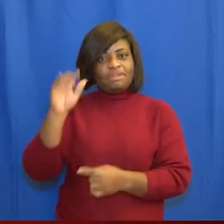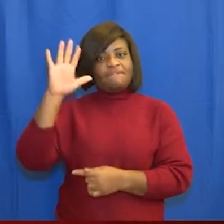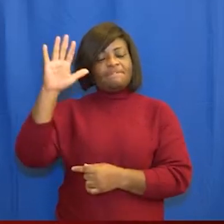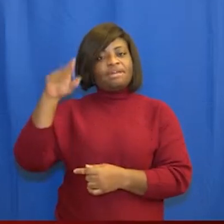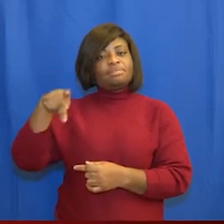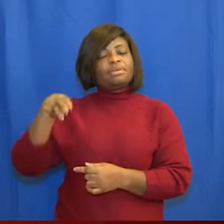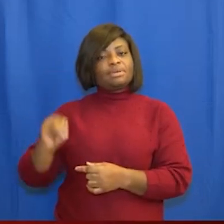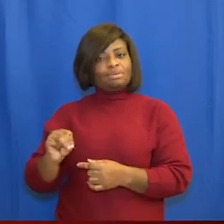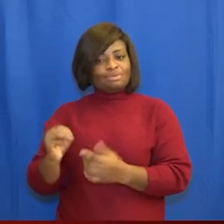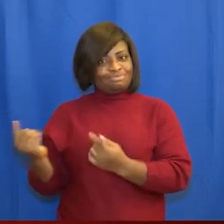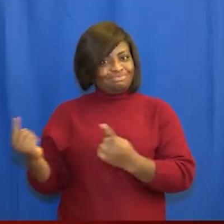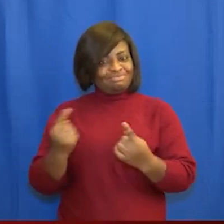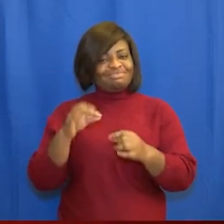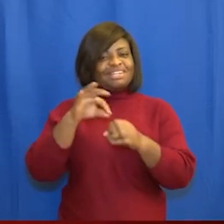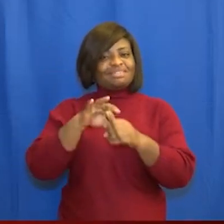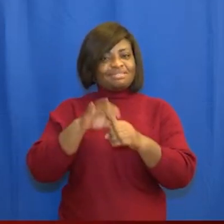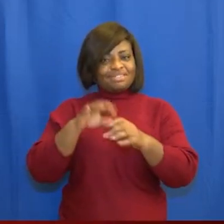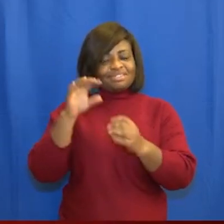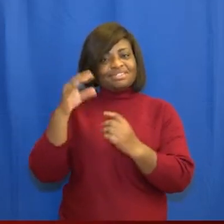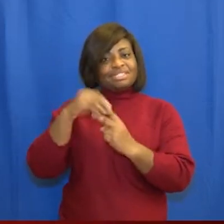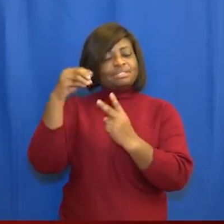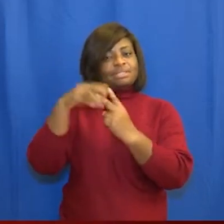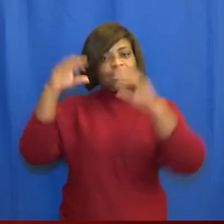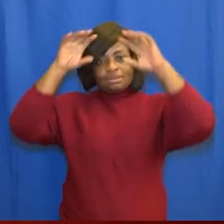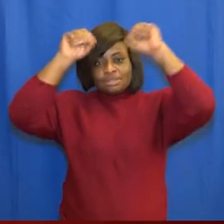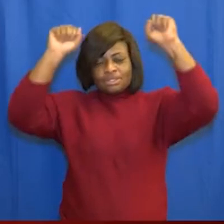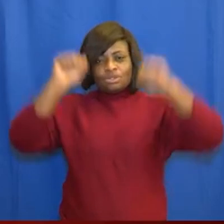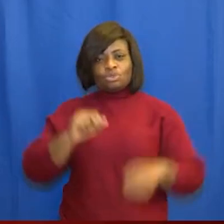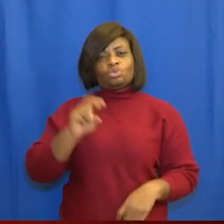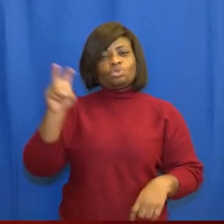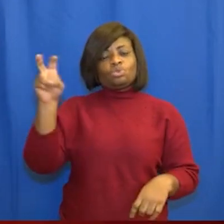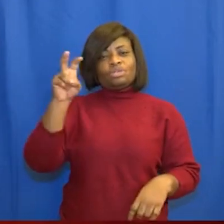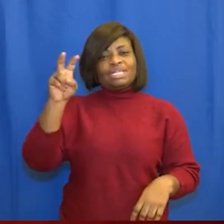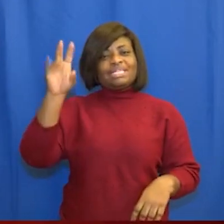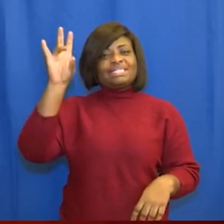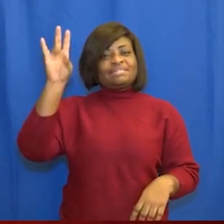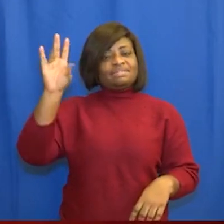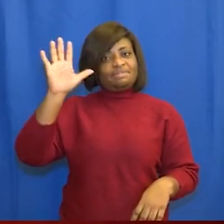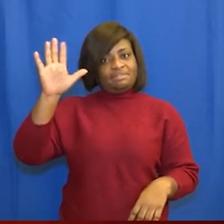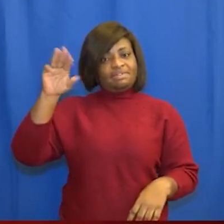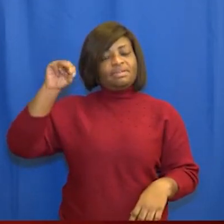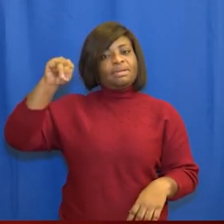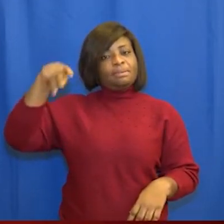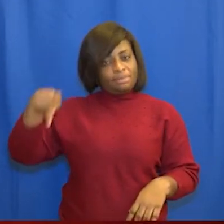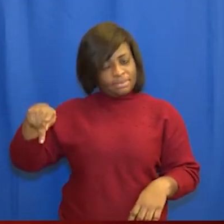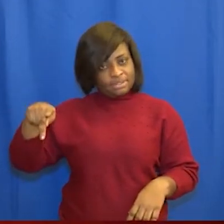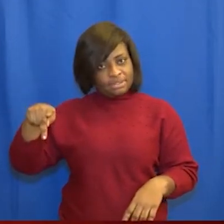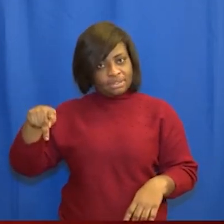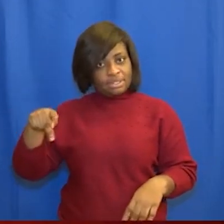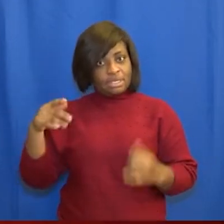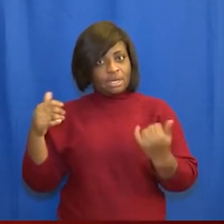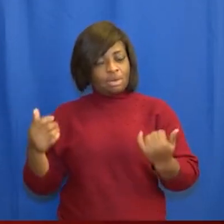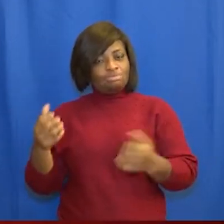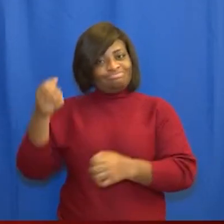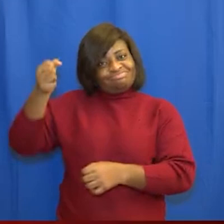to elect a president and 275 members of parliament whom we shall